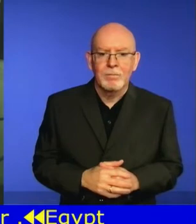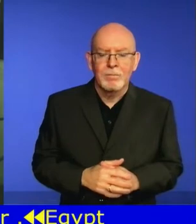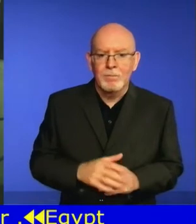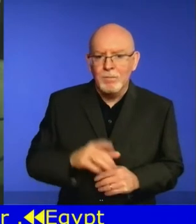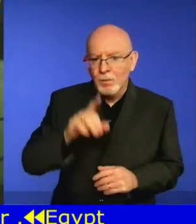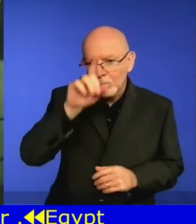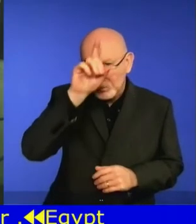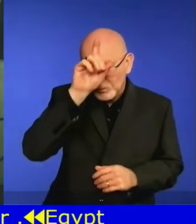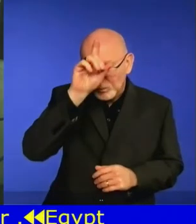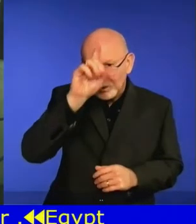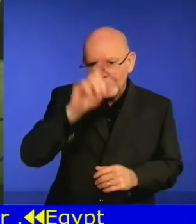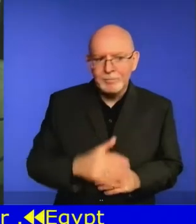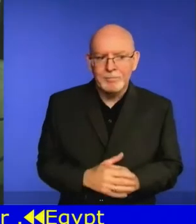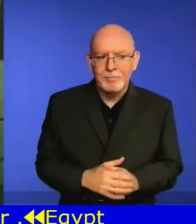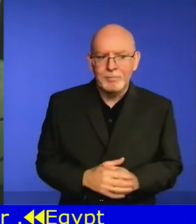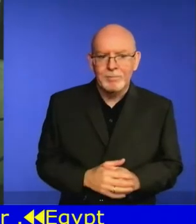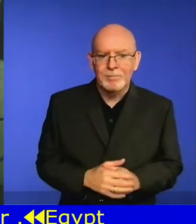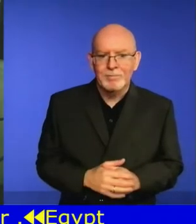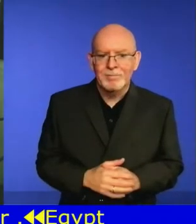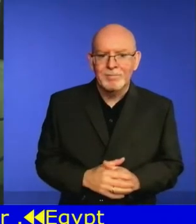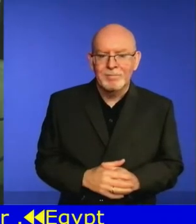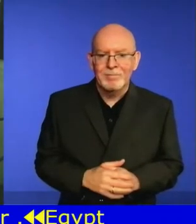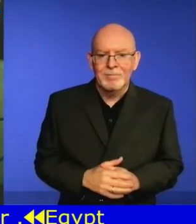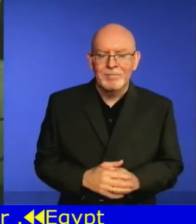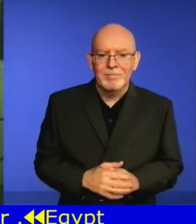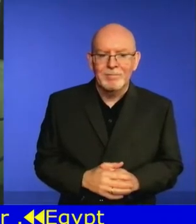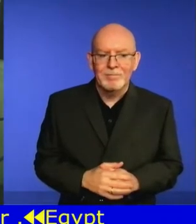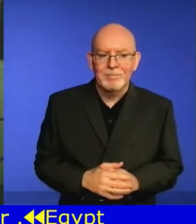Ghana, Greece,